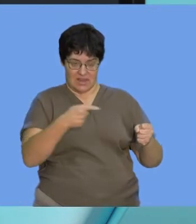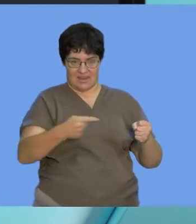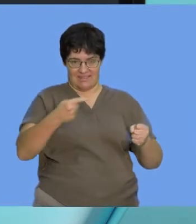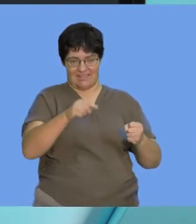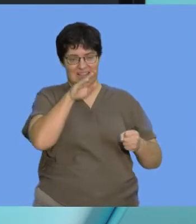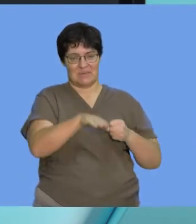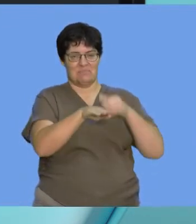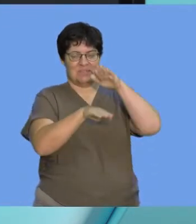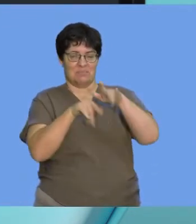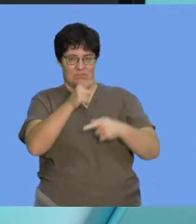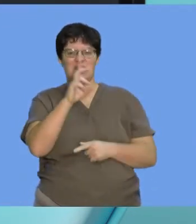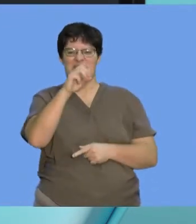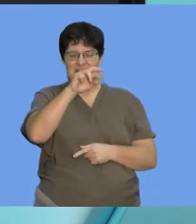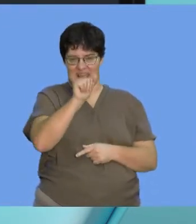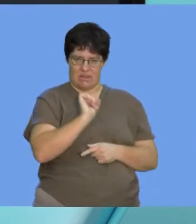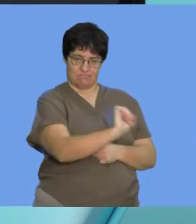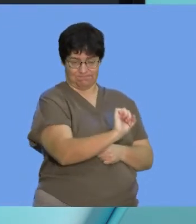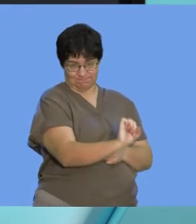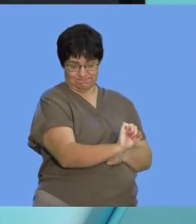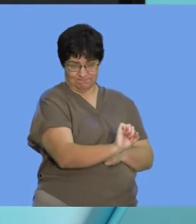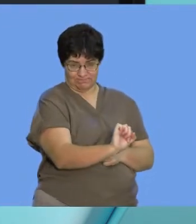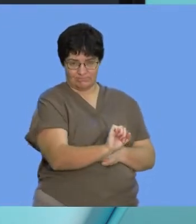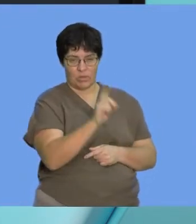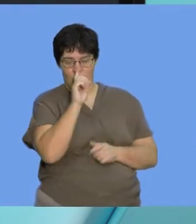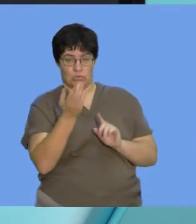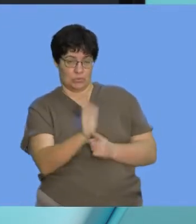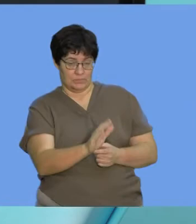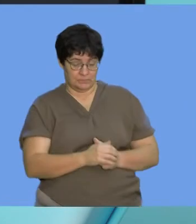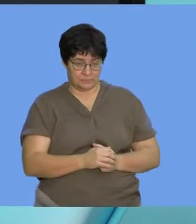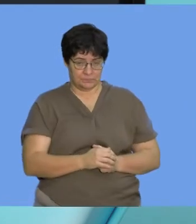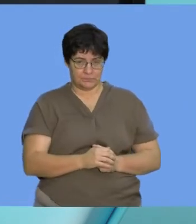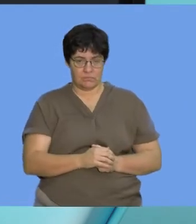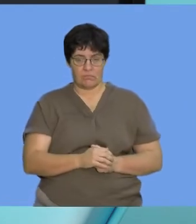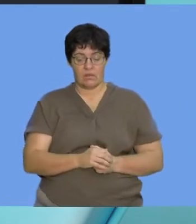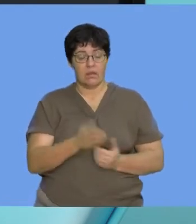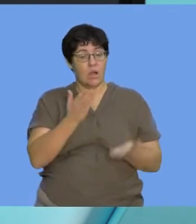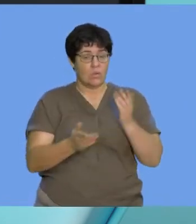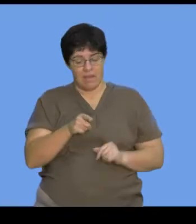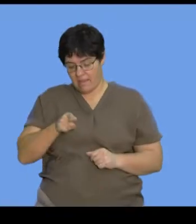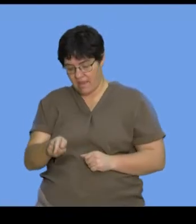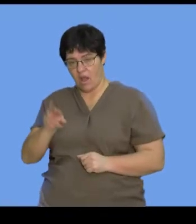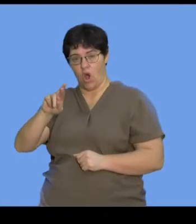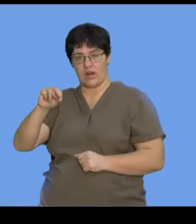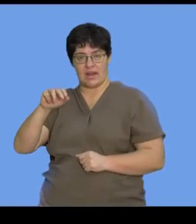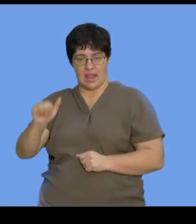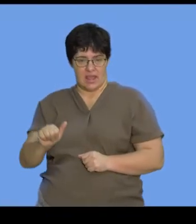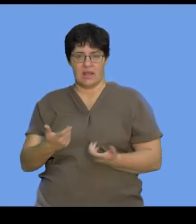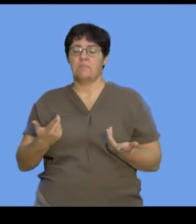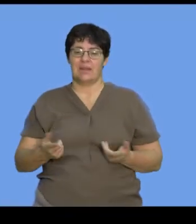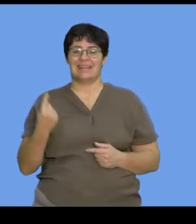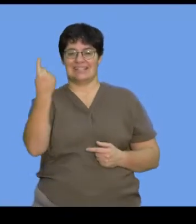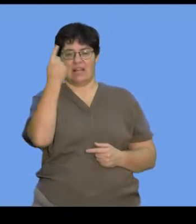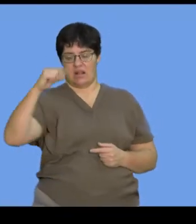onto, and that is essentially what DNA molecule is indicated as. If we compare that to RNA,